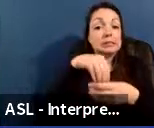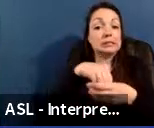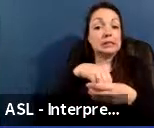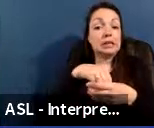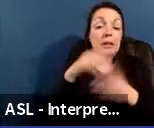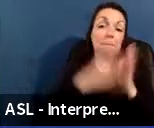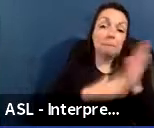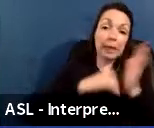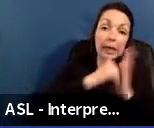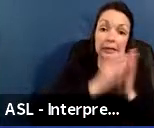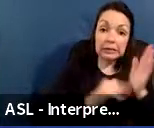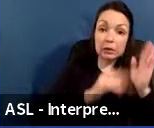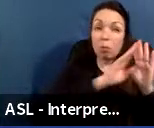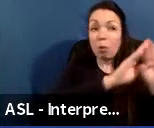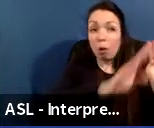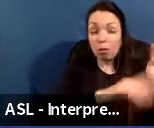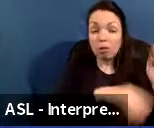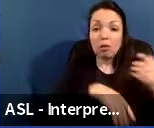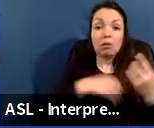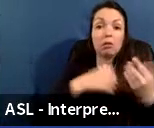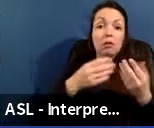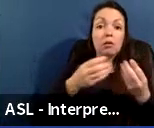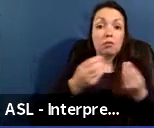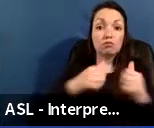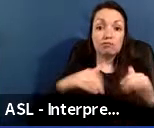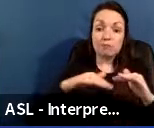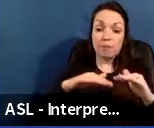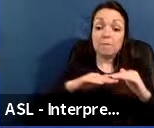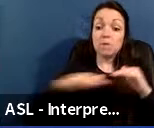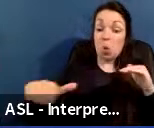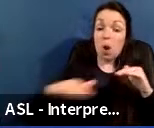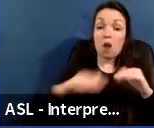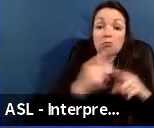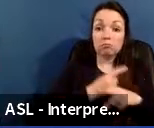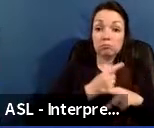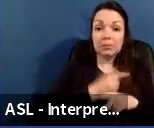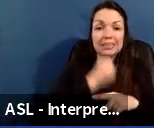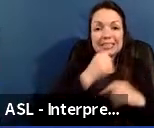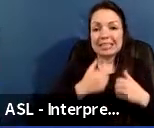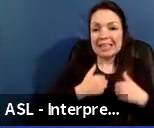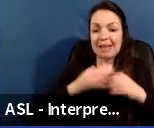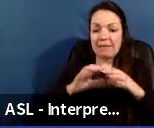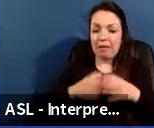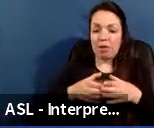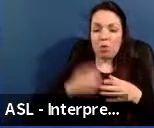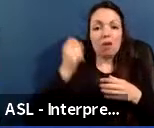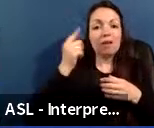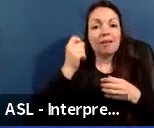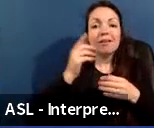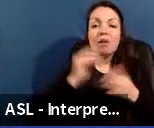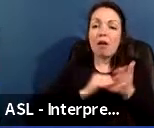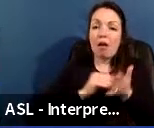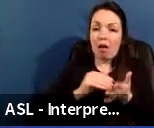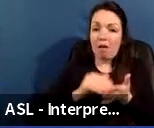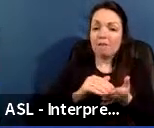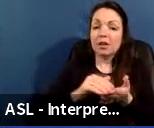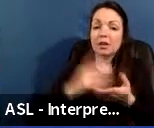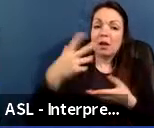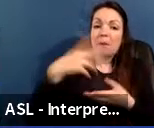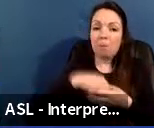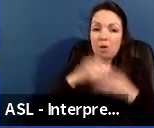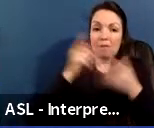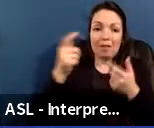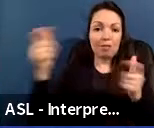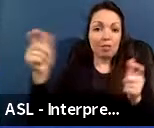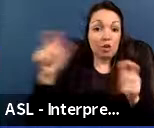painting, walls, repairing floors, it doesn't have its own dedicated category. However, it's often addressed as part of a